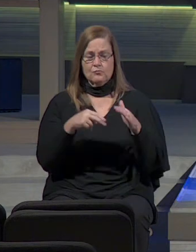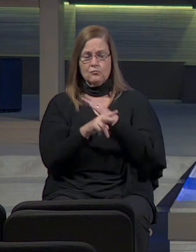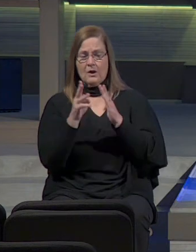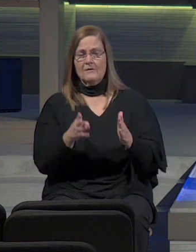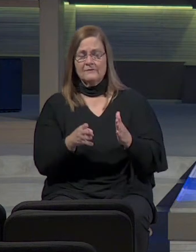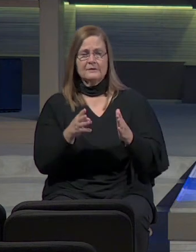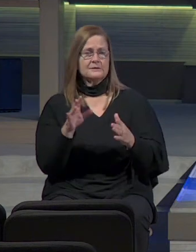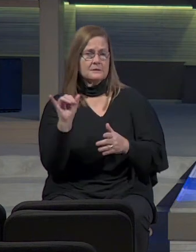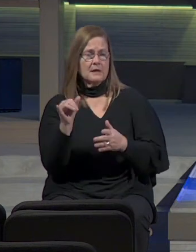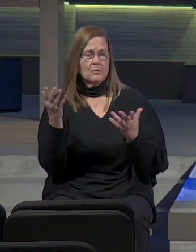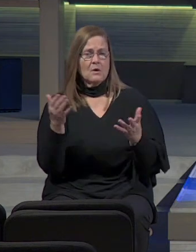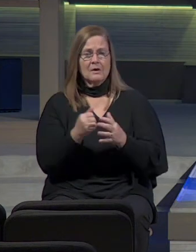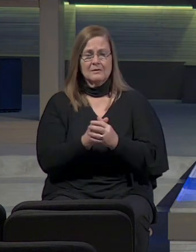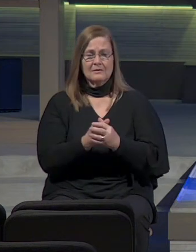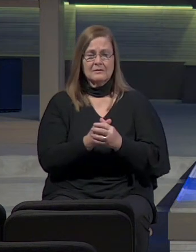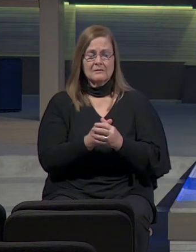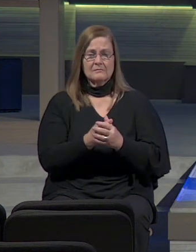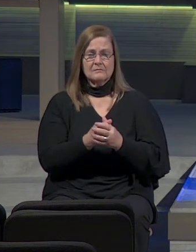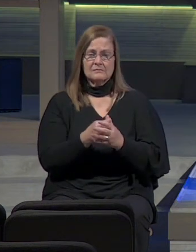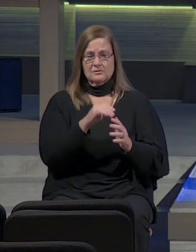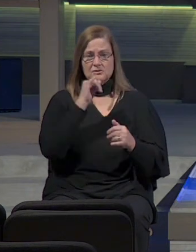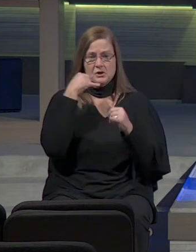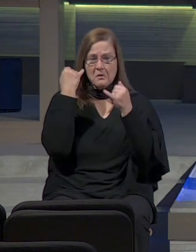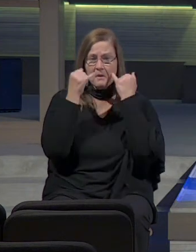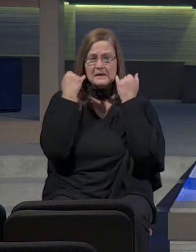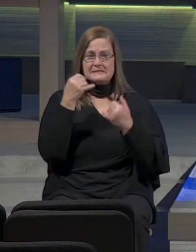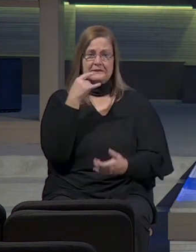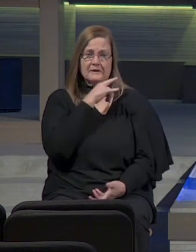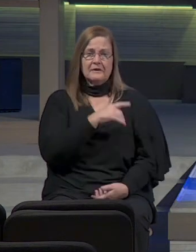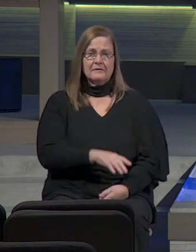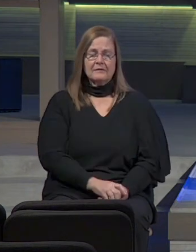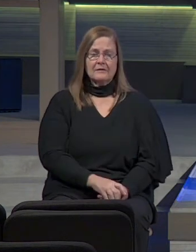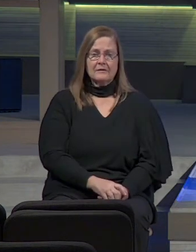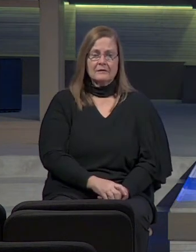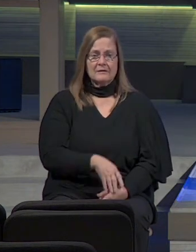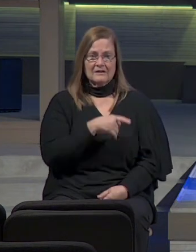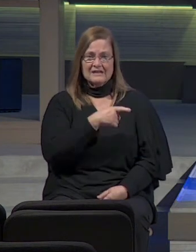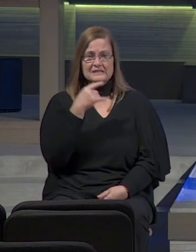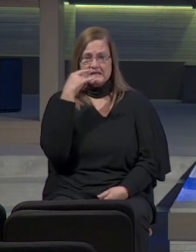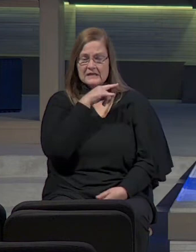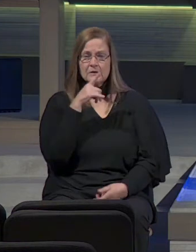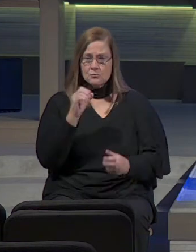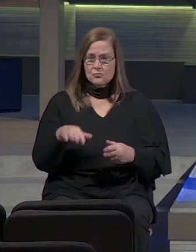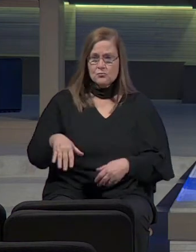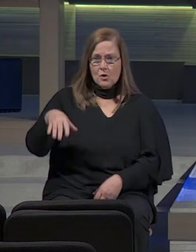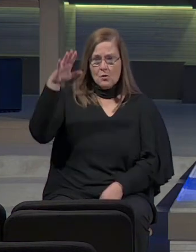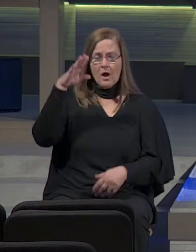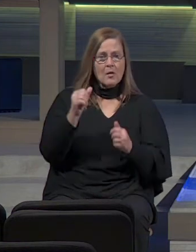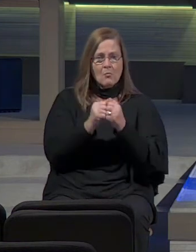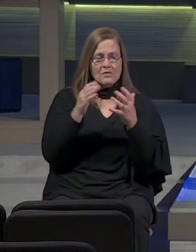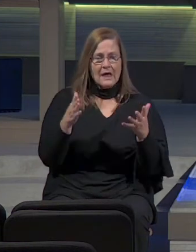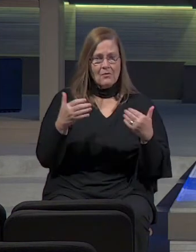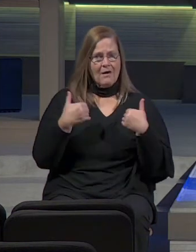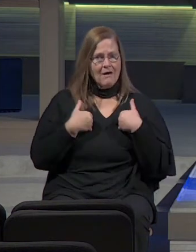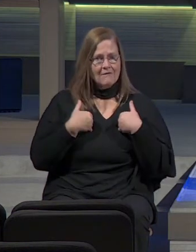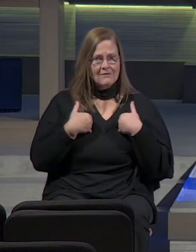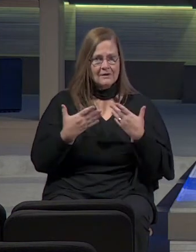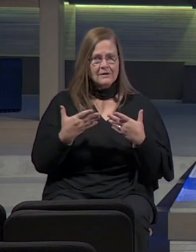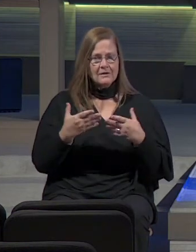Jeremiah's a kid. He's a kid who grew up without having the law.